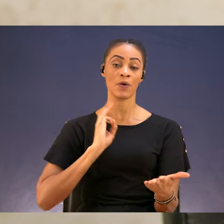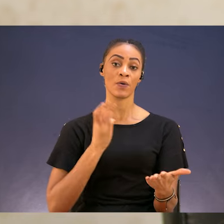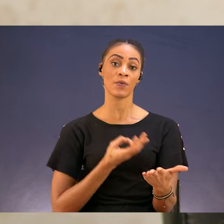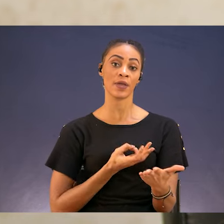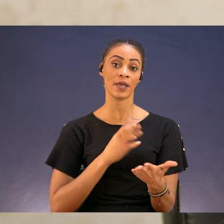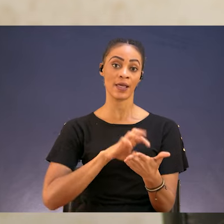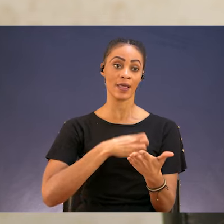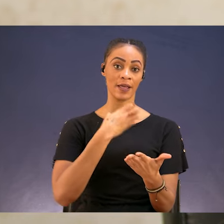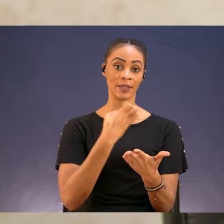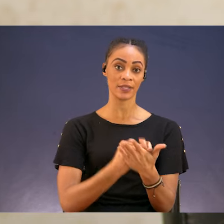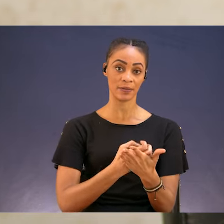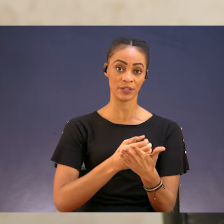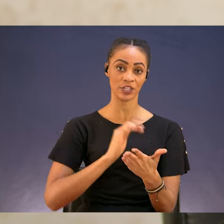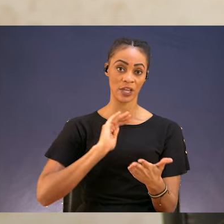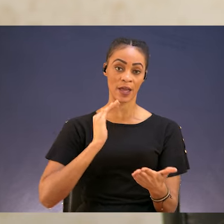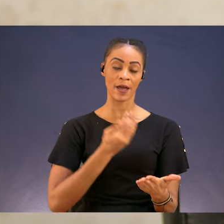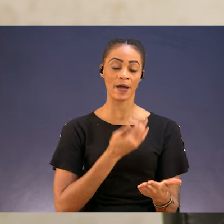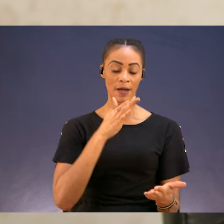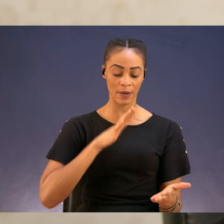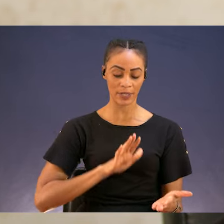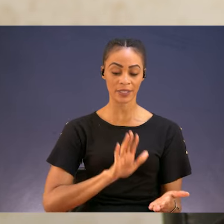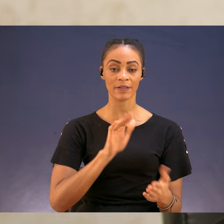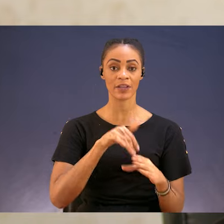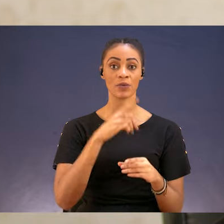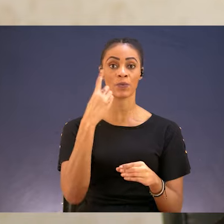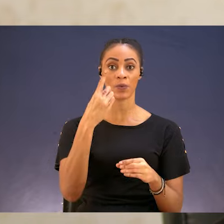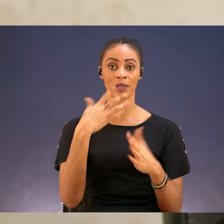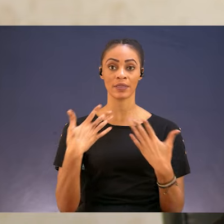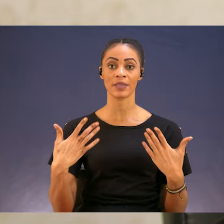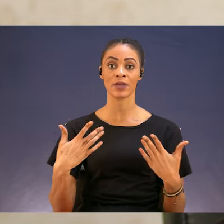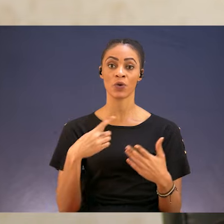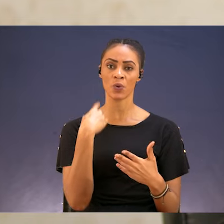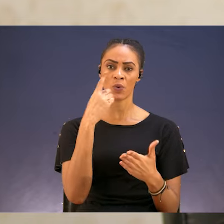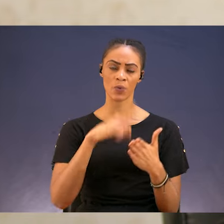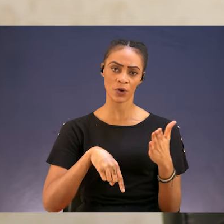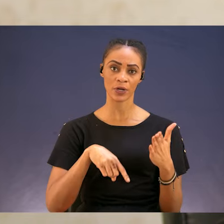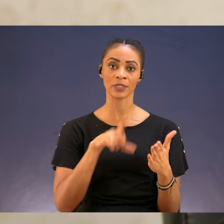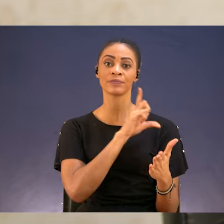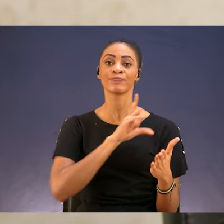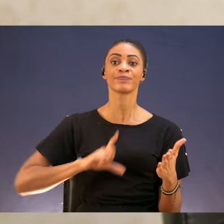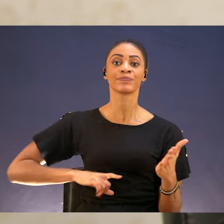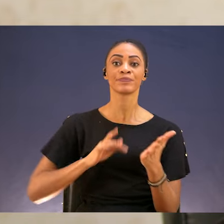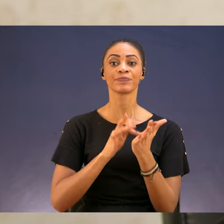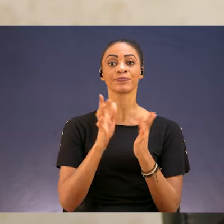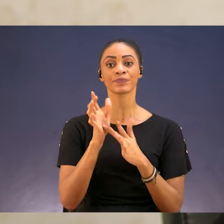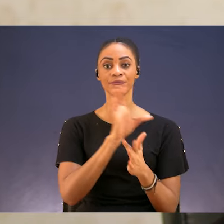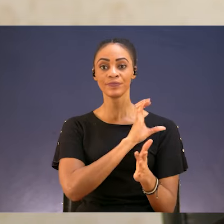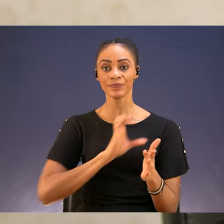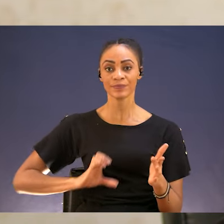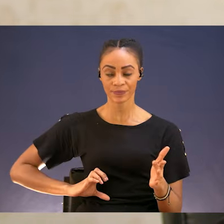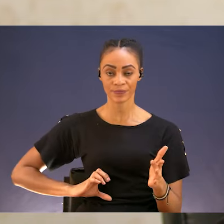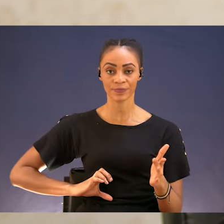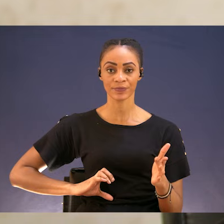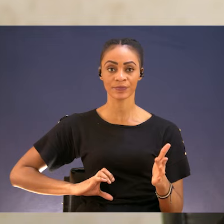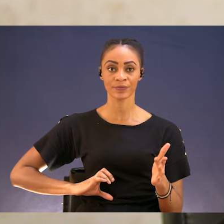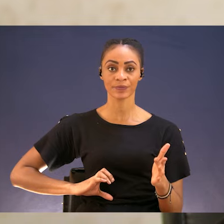And we establish ourselves on one thing, and that is the Lord Jesus. The Bible says that Jesus is a rock